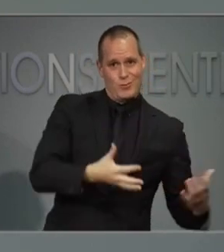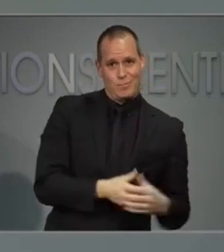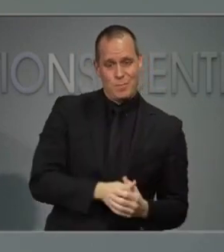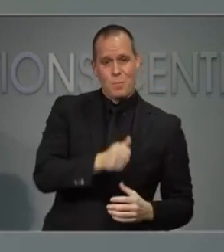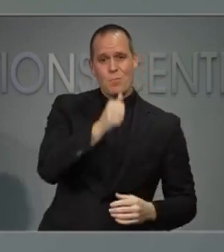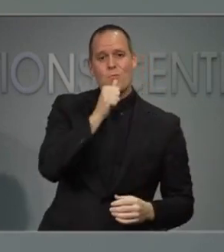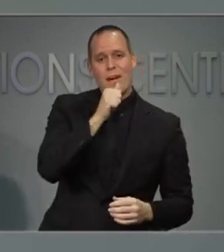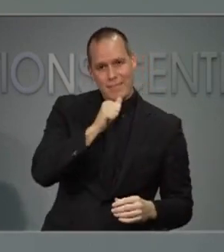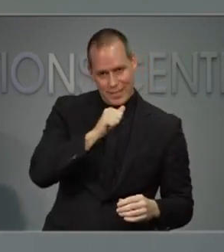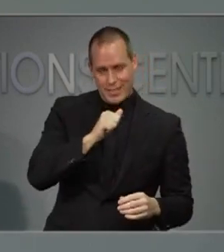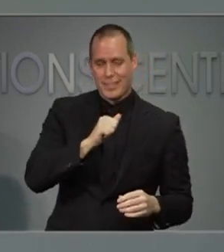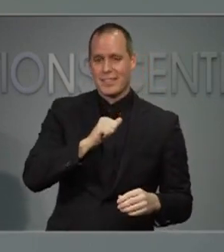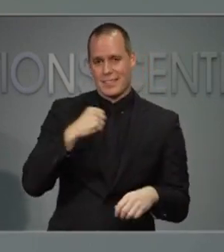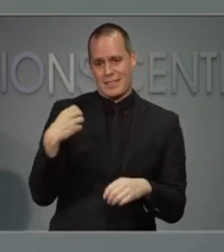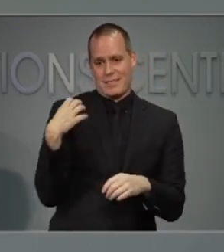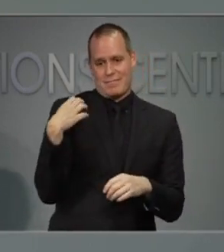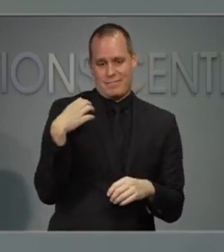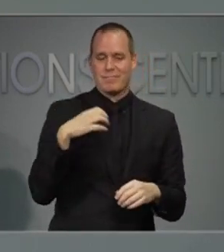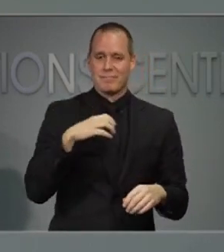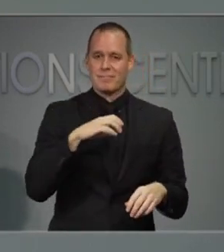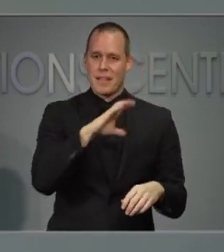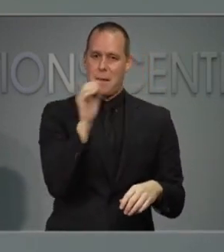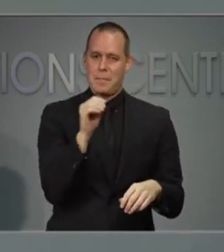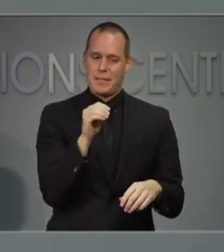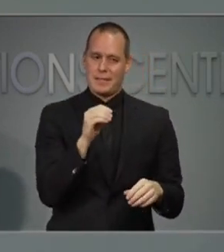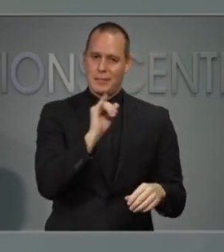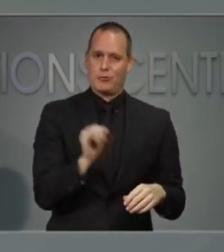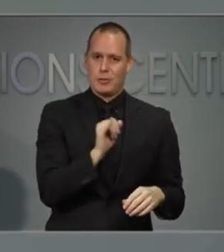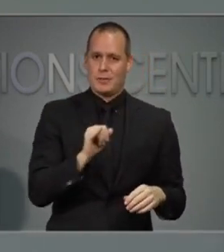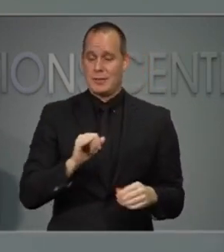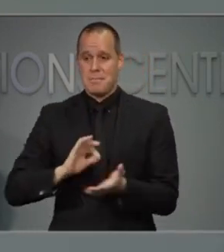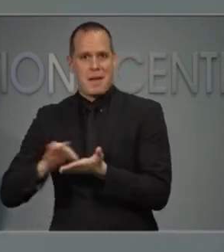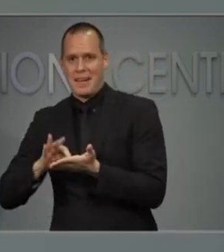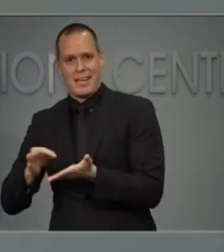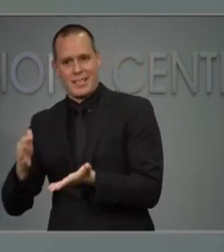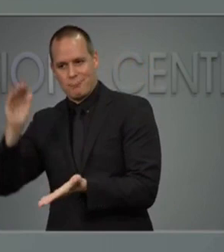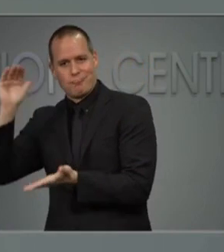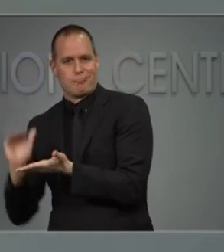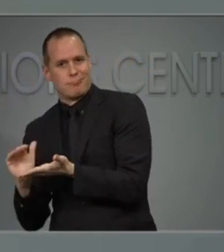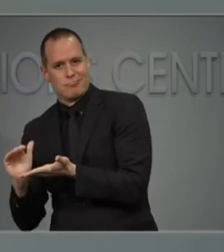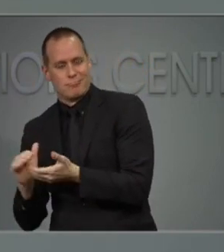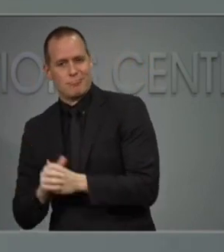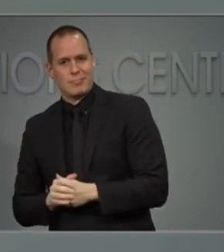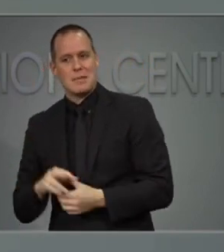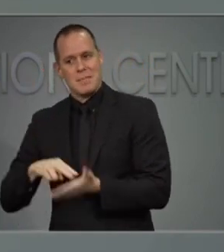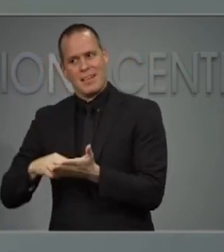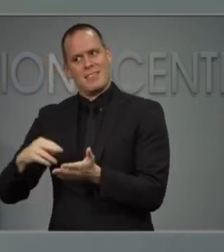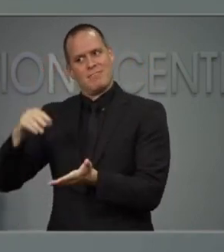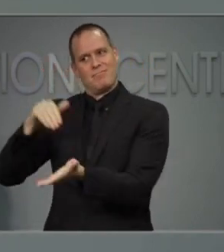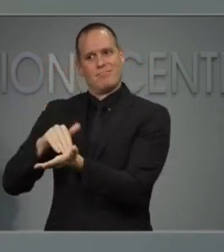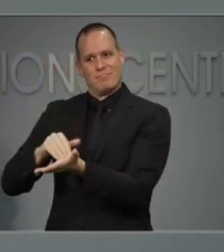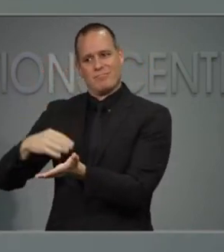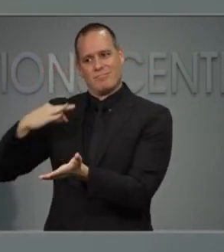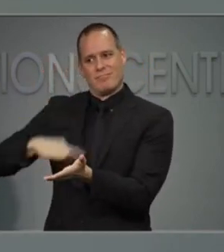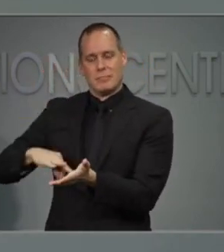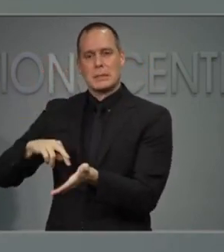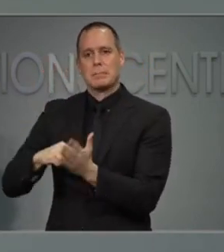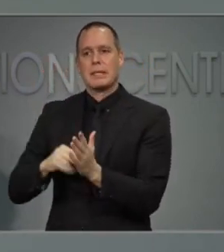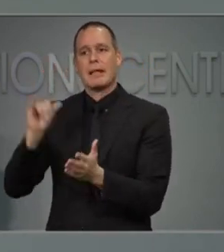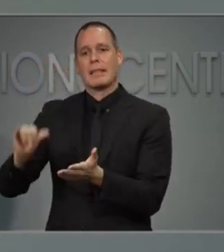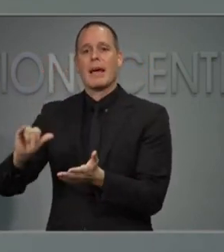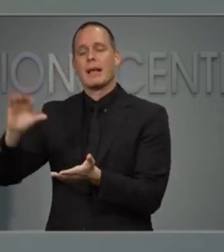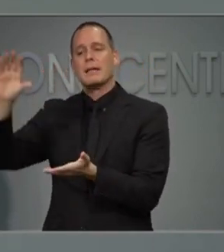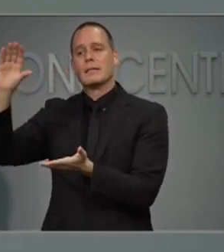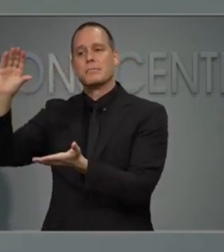employer insurance than Medicaid. That means Medicaid providers will receive substantially less from this